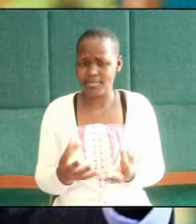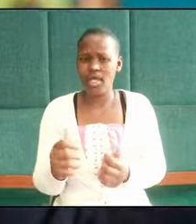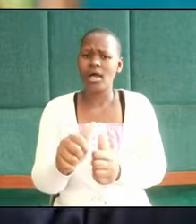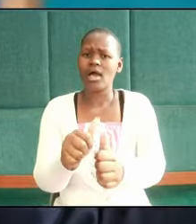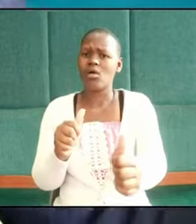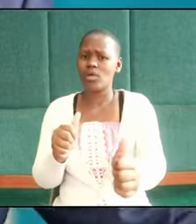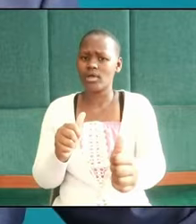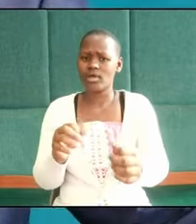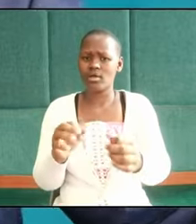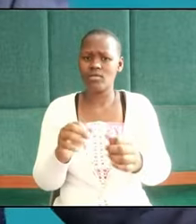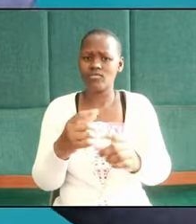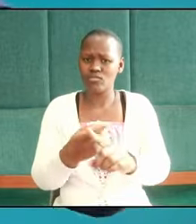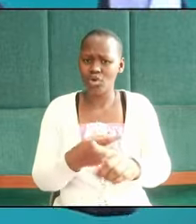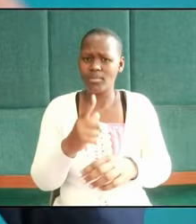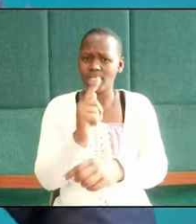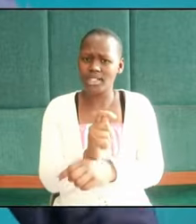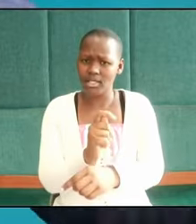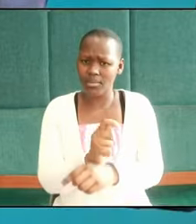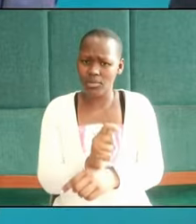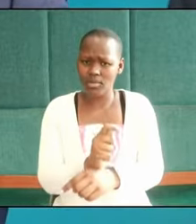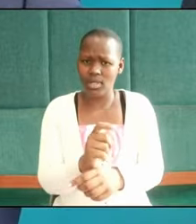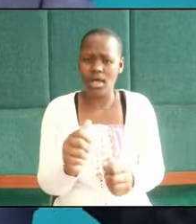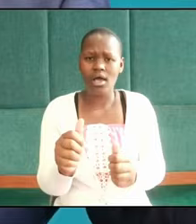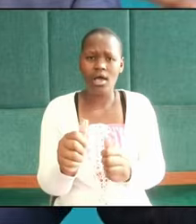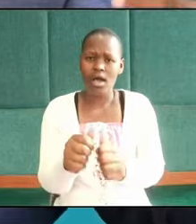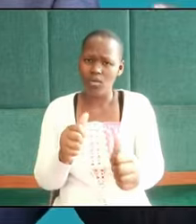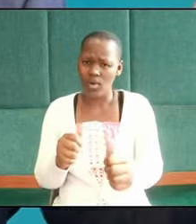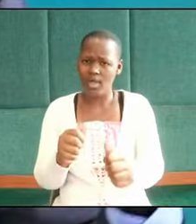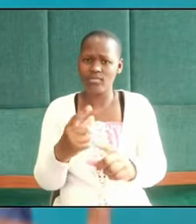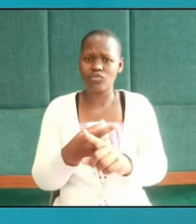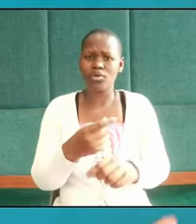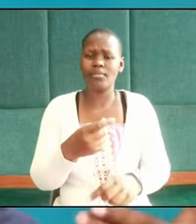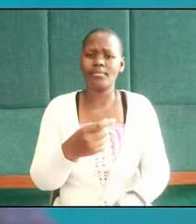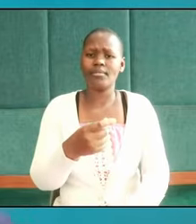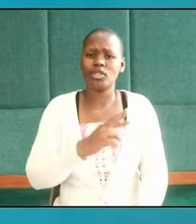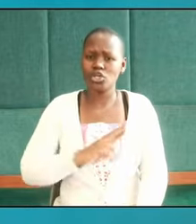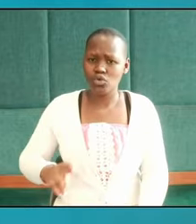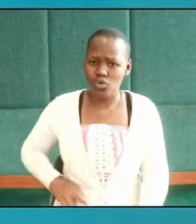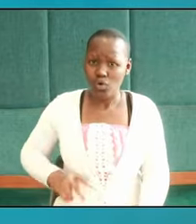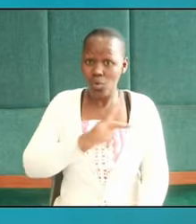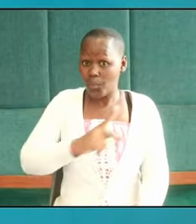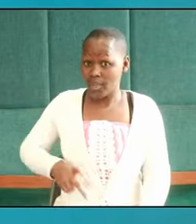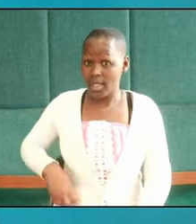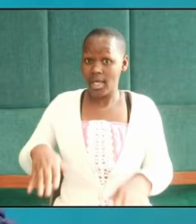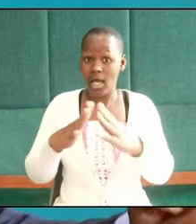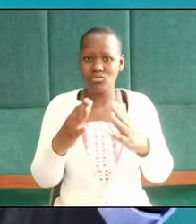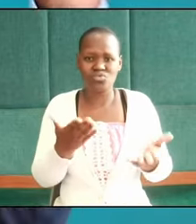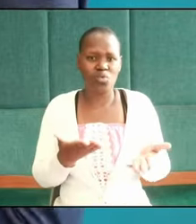from the temple away from the royal palaces where they were being trained